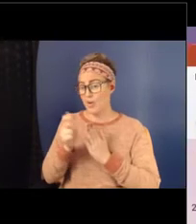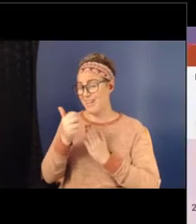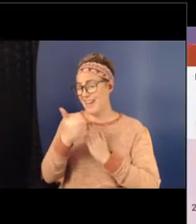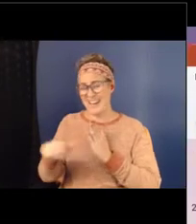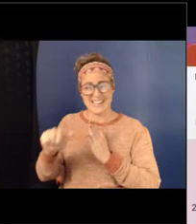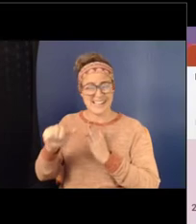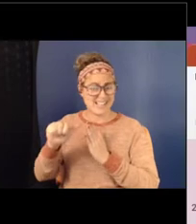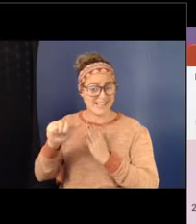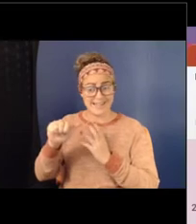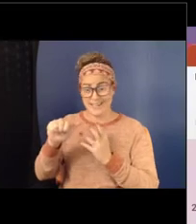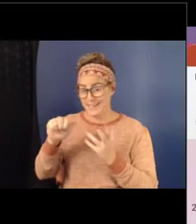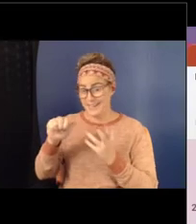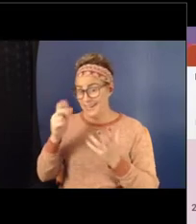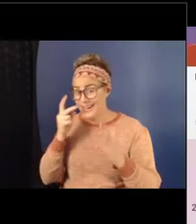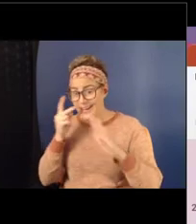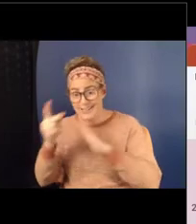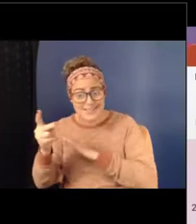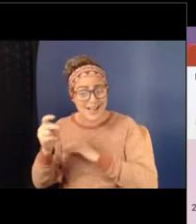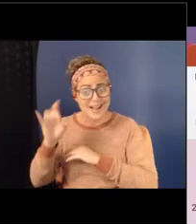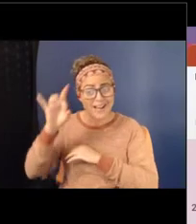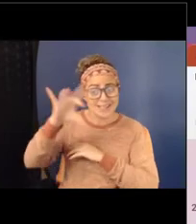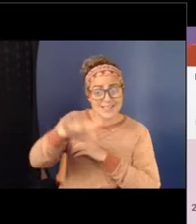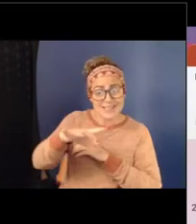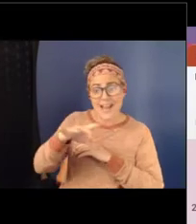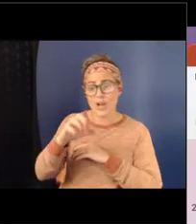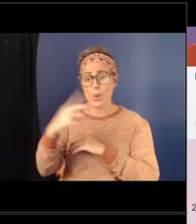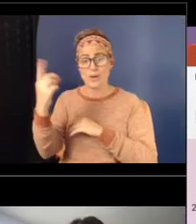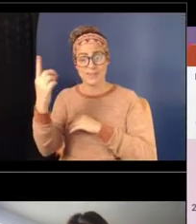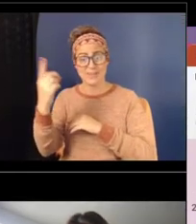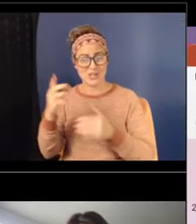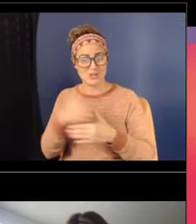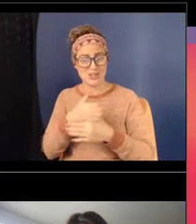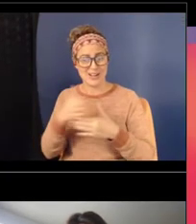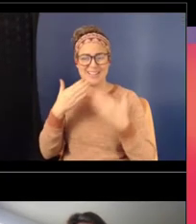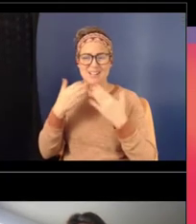you would like to share. Thank you so much.